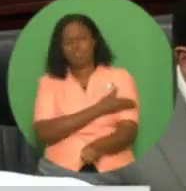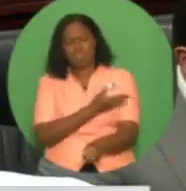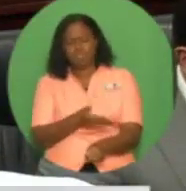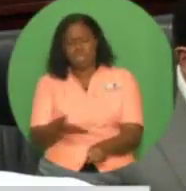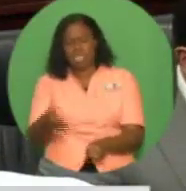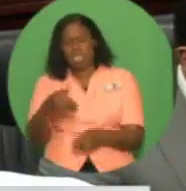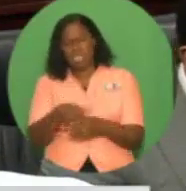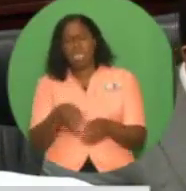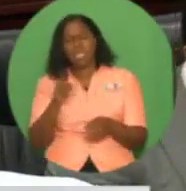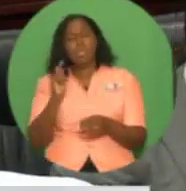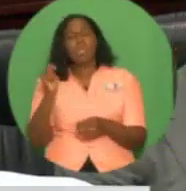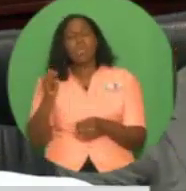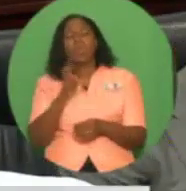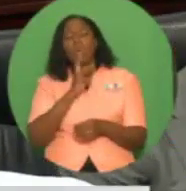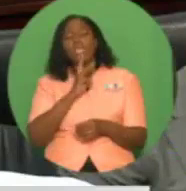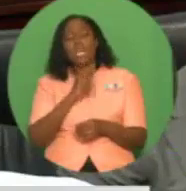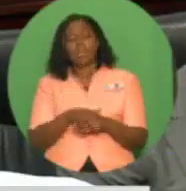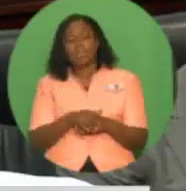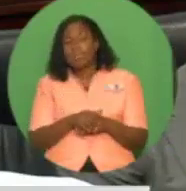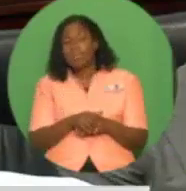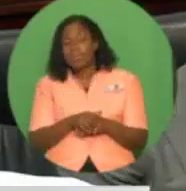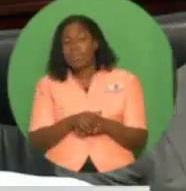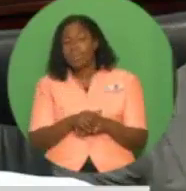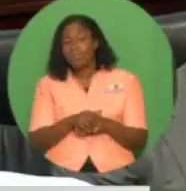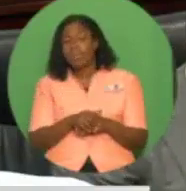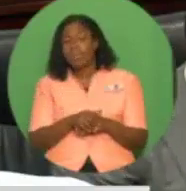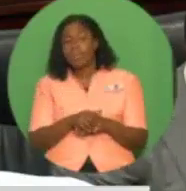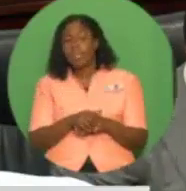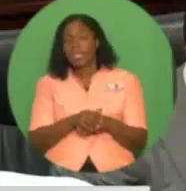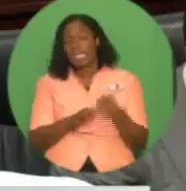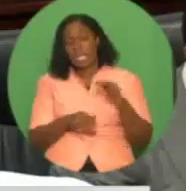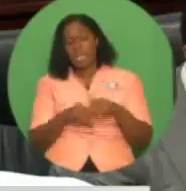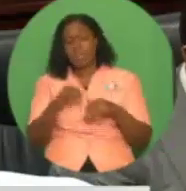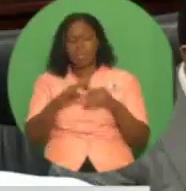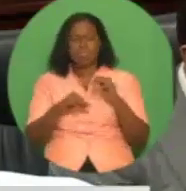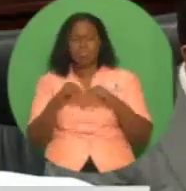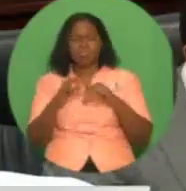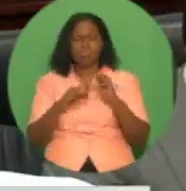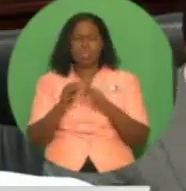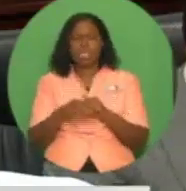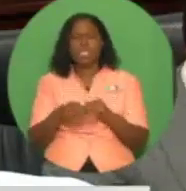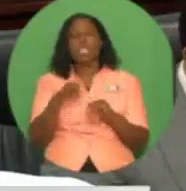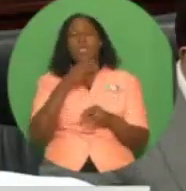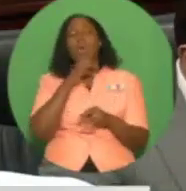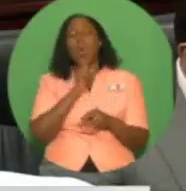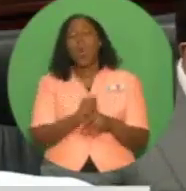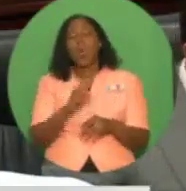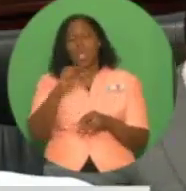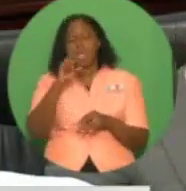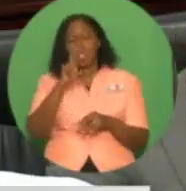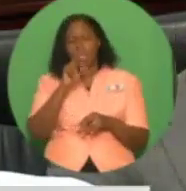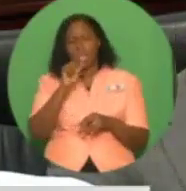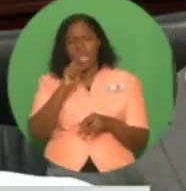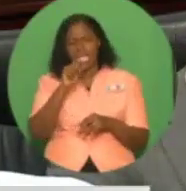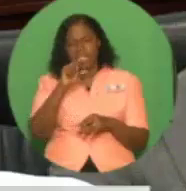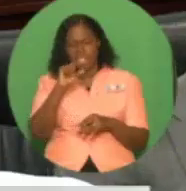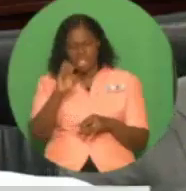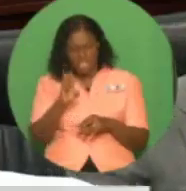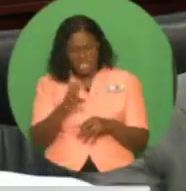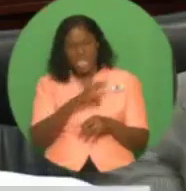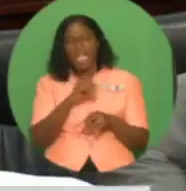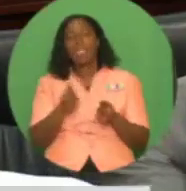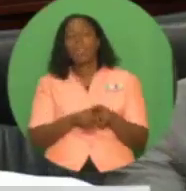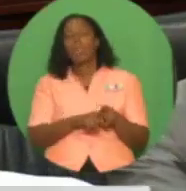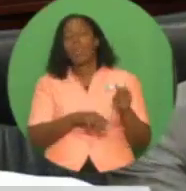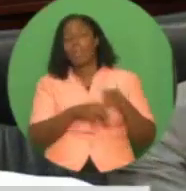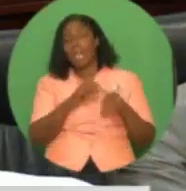work continues on the construction of the much-anticipated Old Grange and Roxborough police stations. They are both expected to be